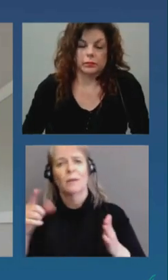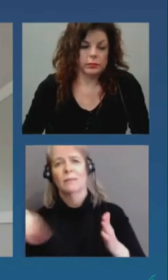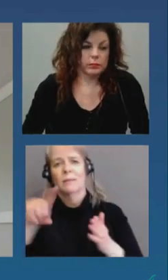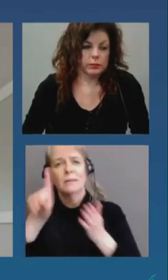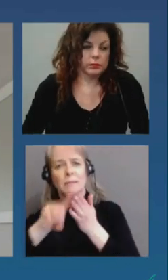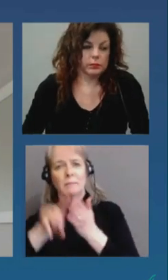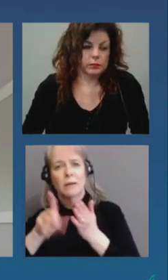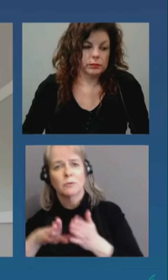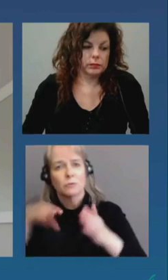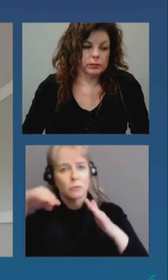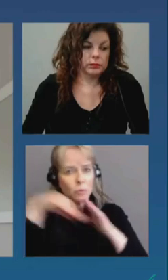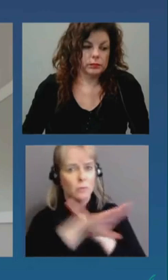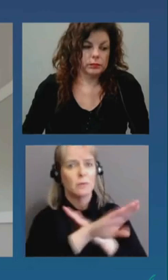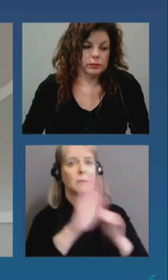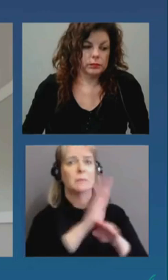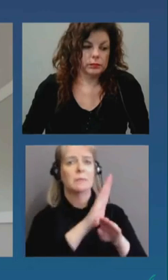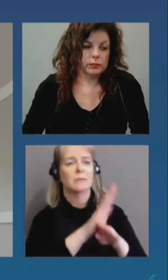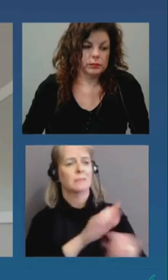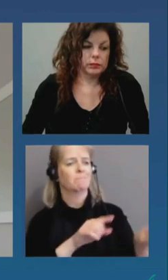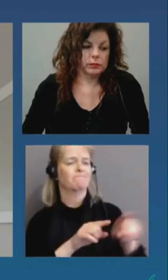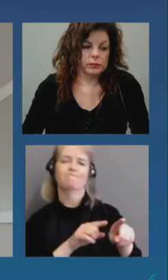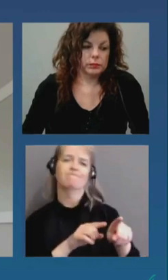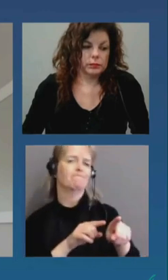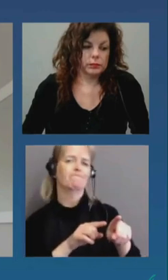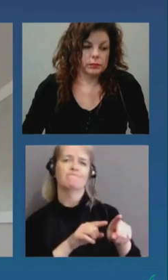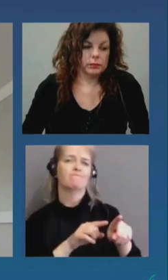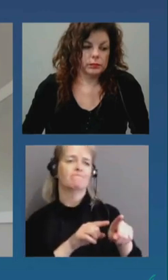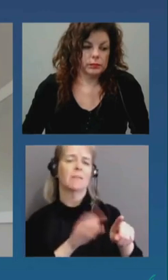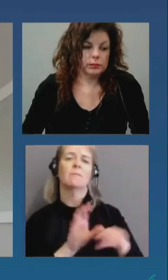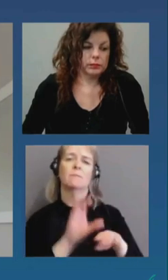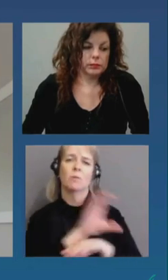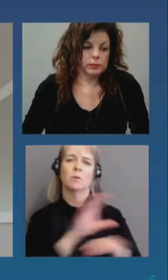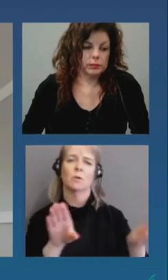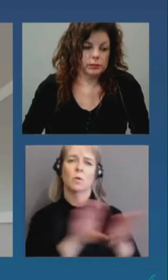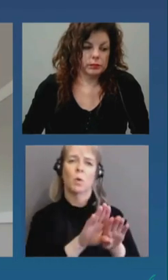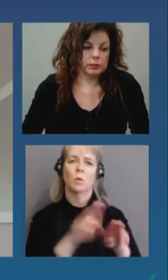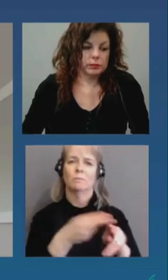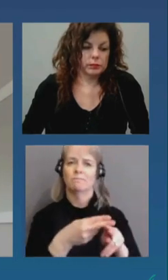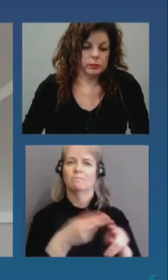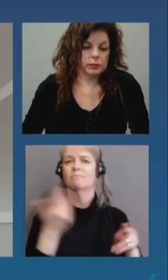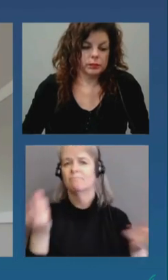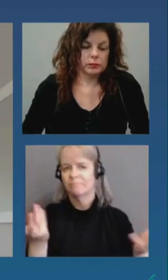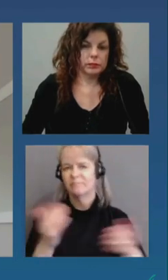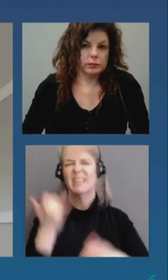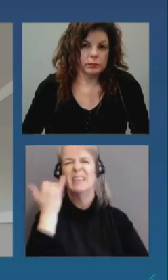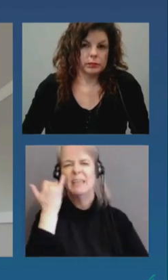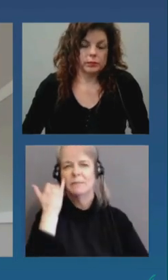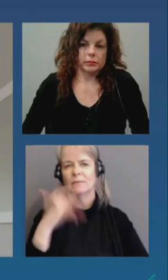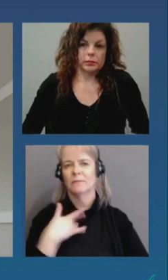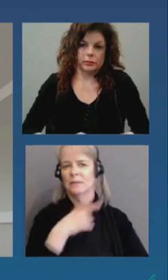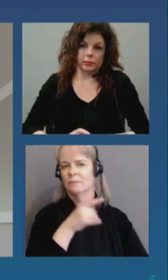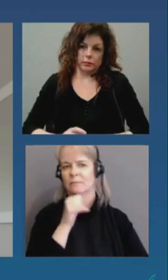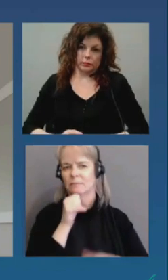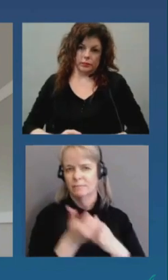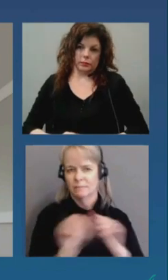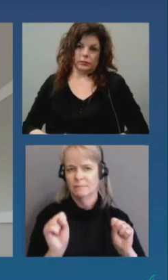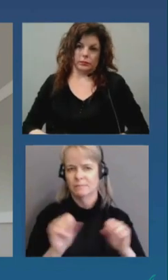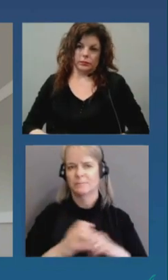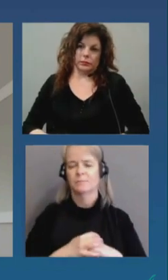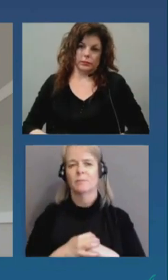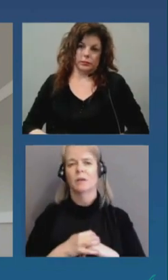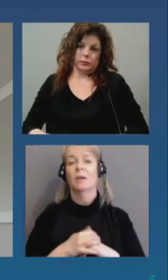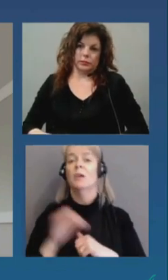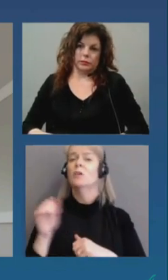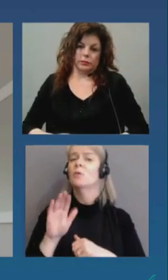and then you know i think the other comment you made was related to uh toronto and peel um